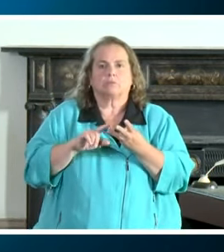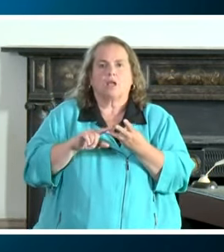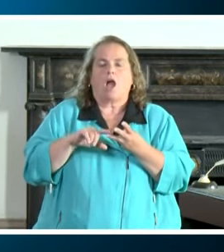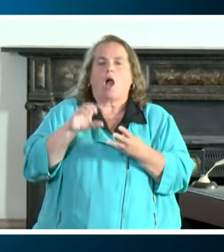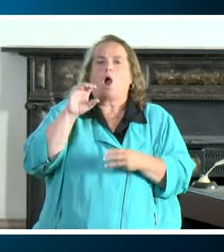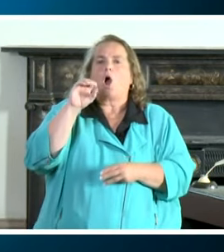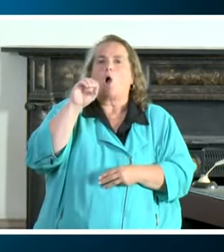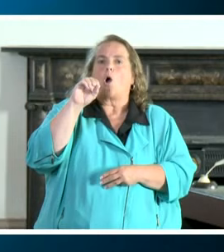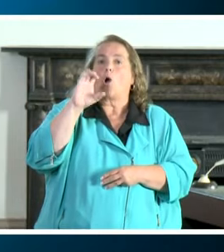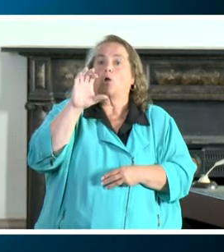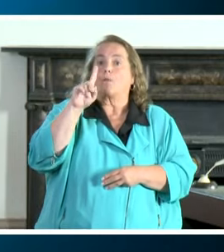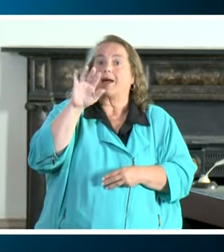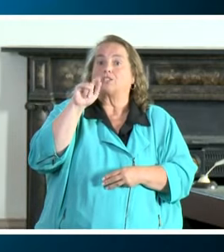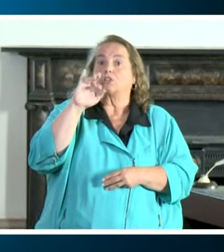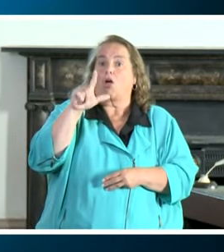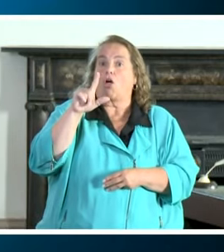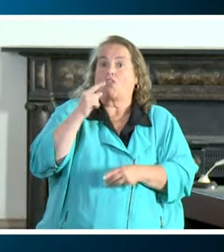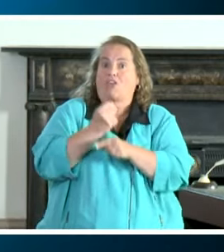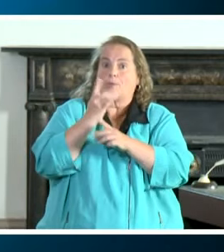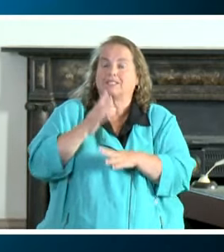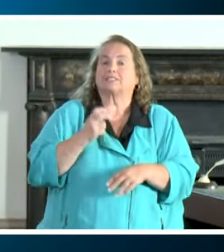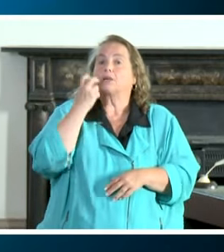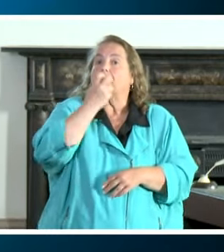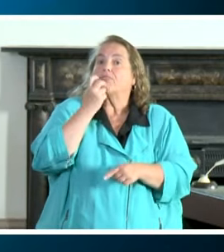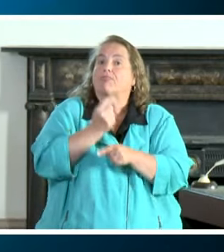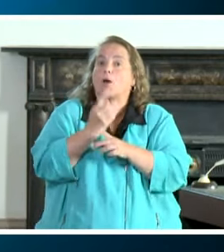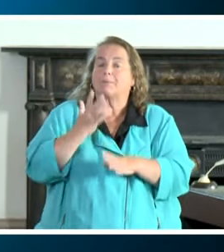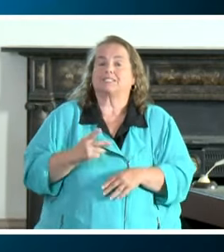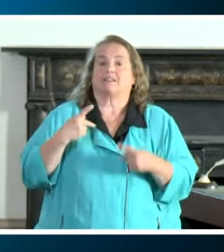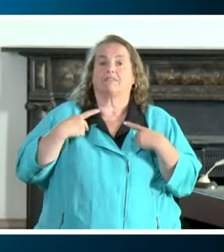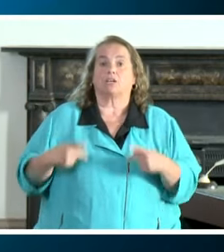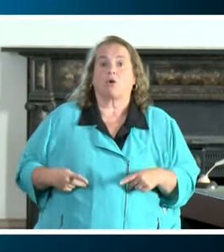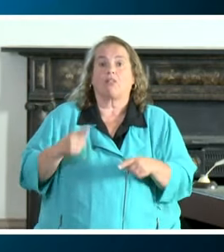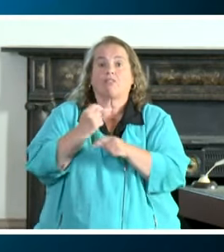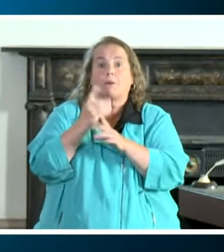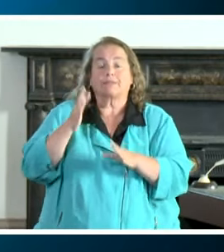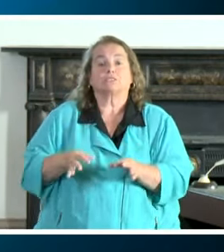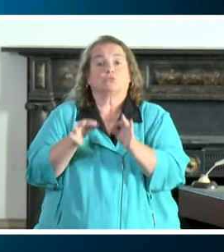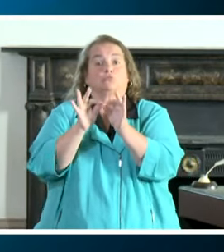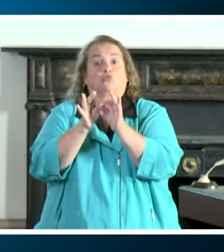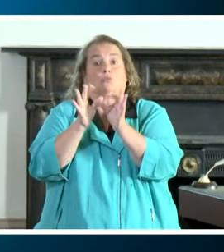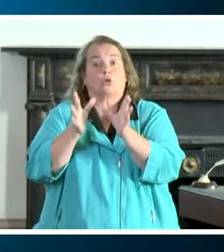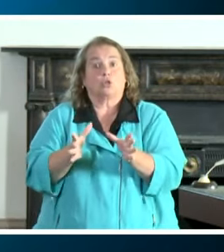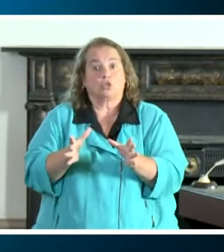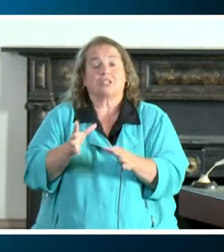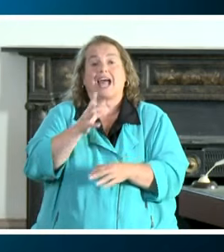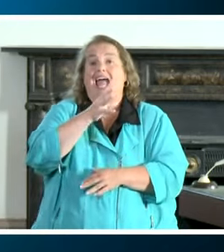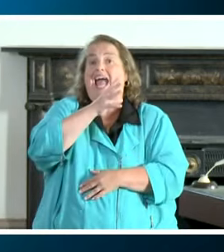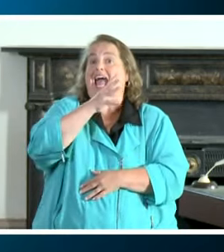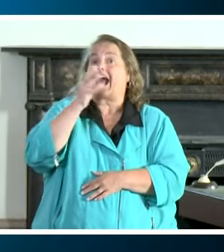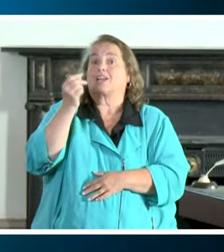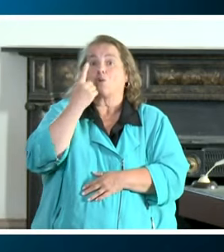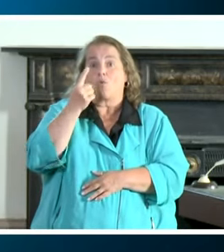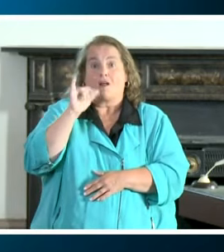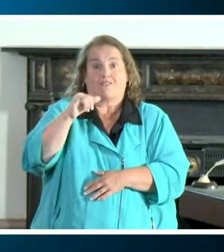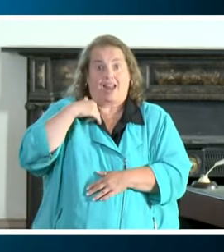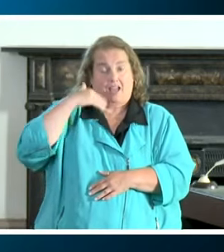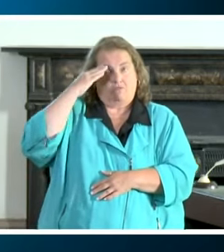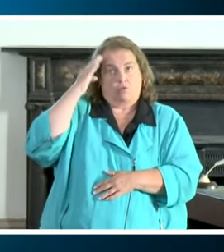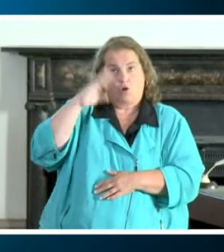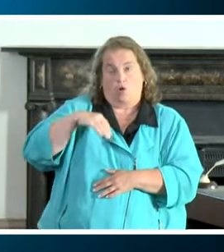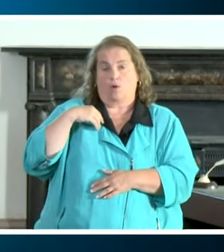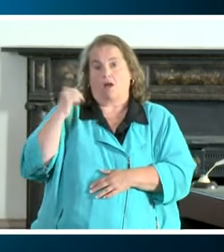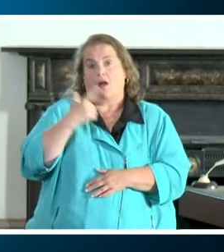therapists, speech therapists, physical therapists, interpreters, and one that I know we are all